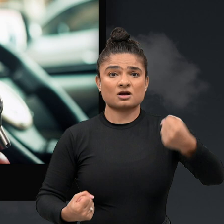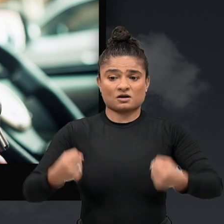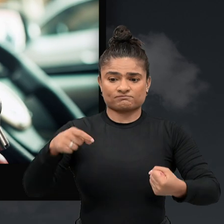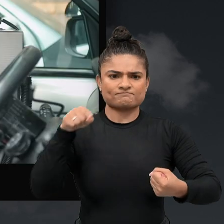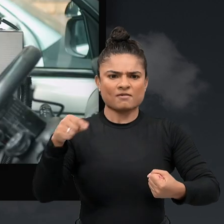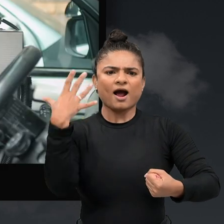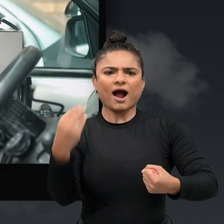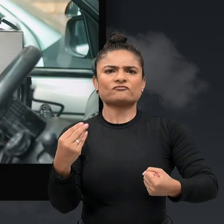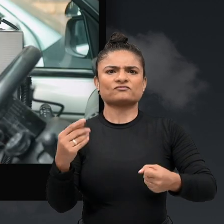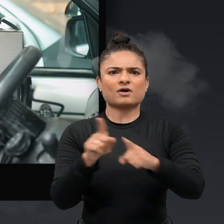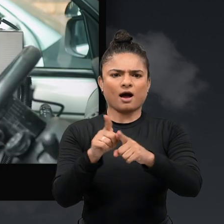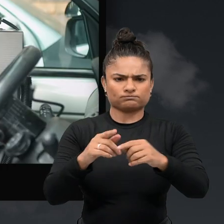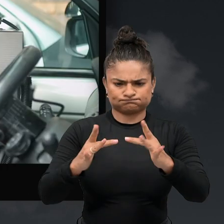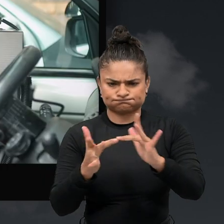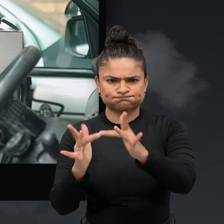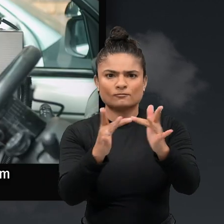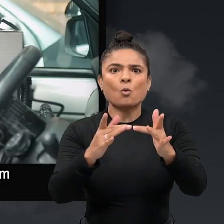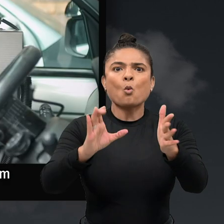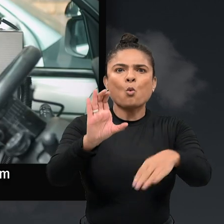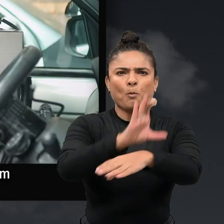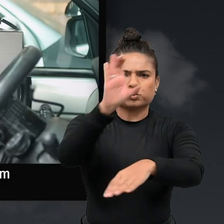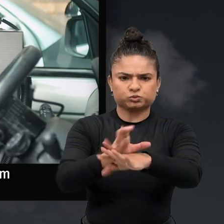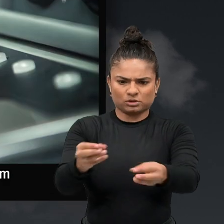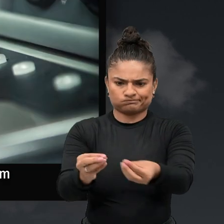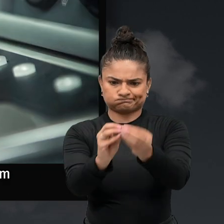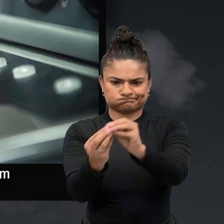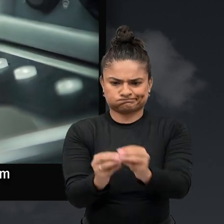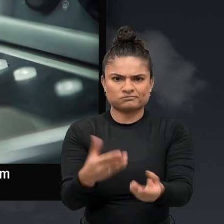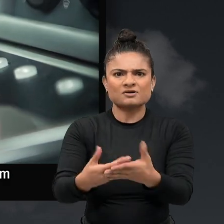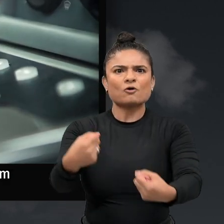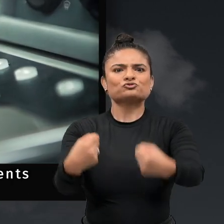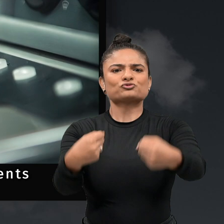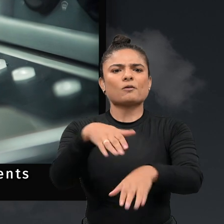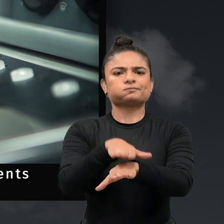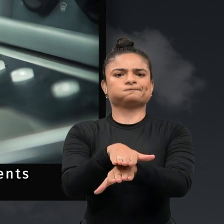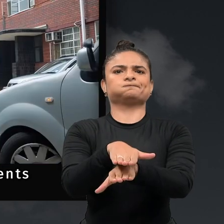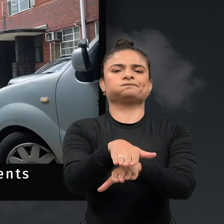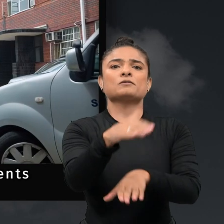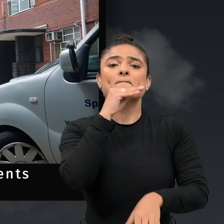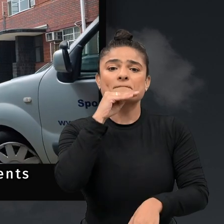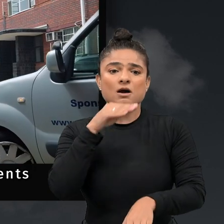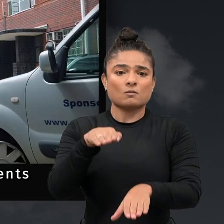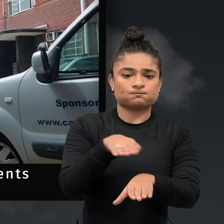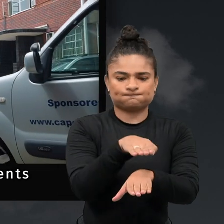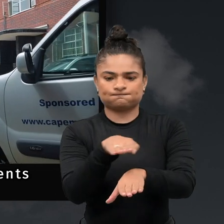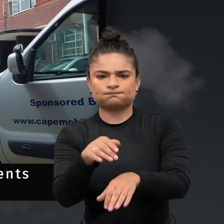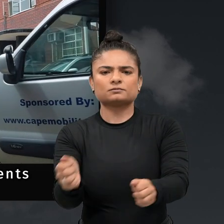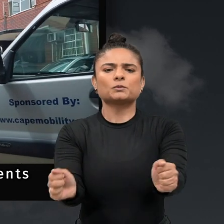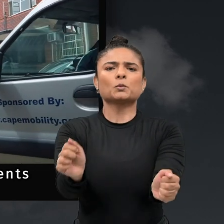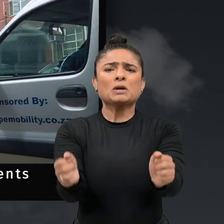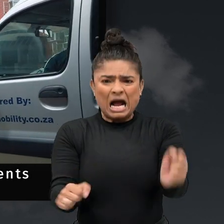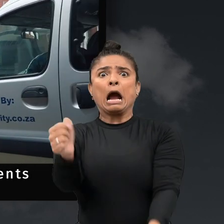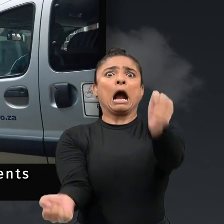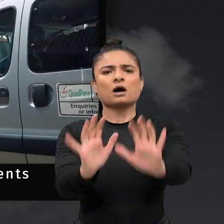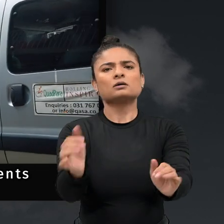This vehicle is fitted with a space drive system which is a computerized driving system that allows people with minimal movements in their